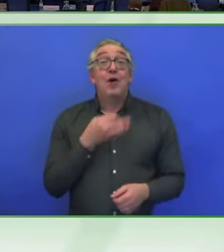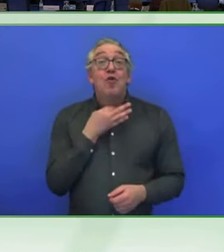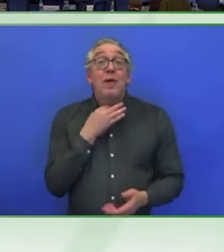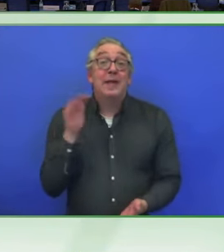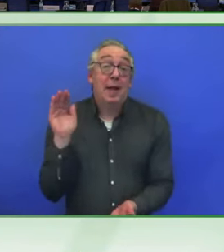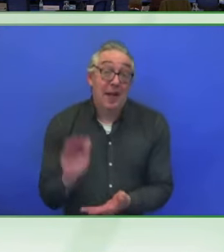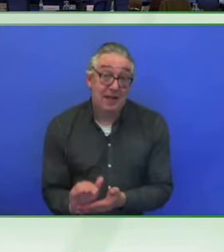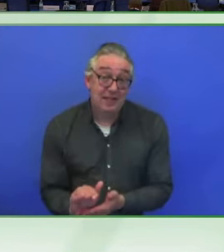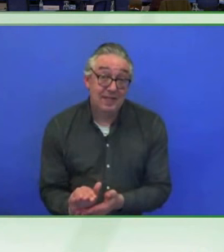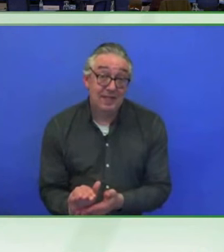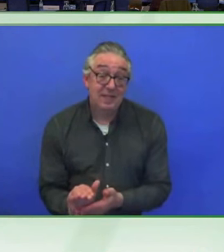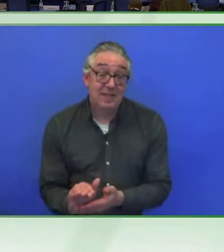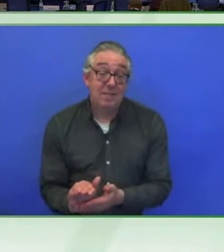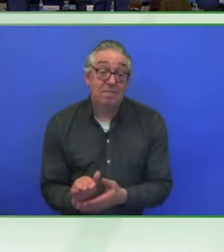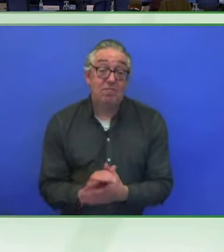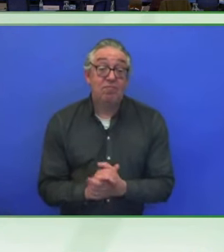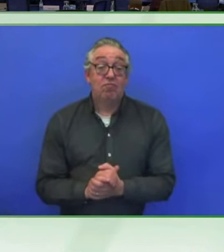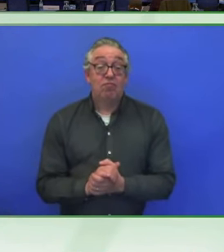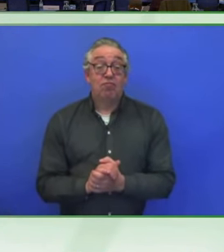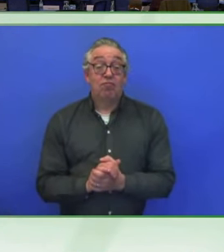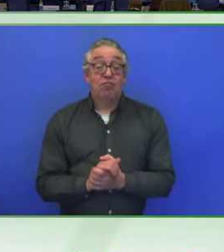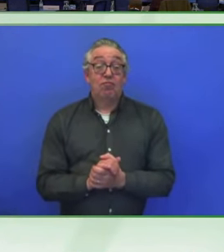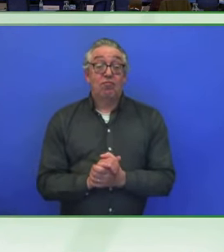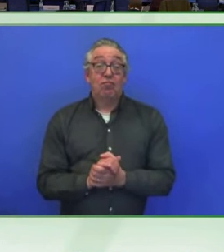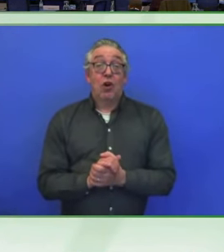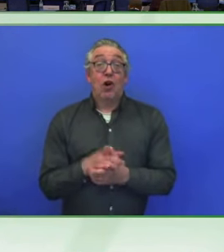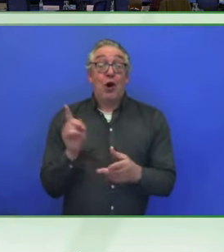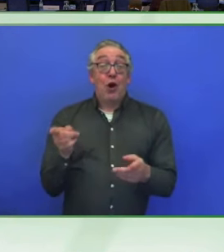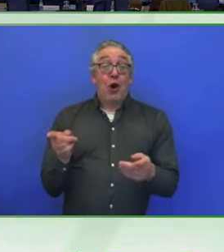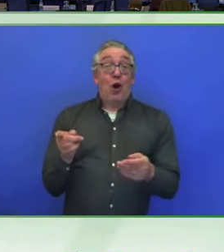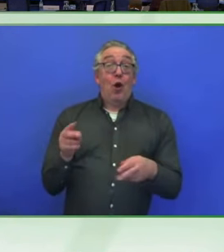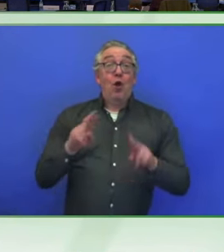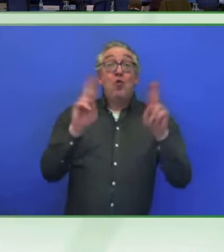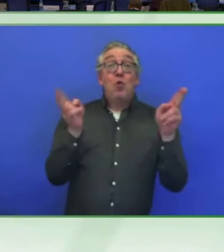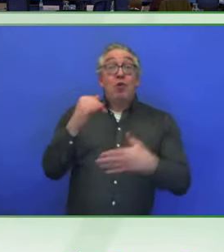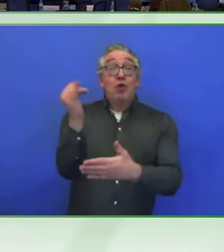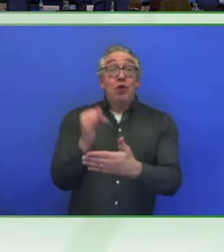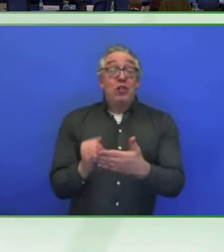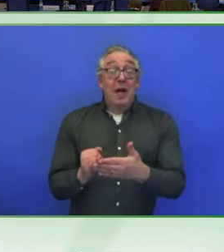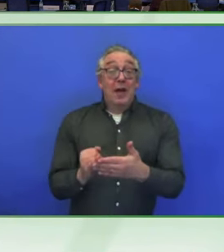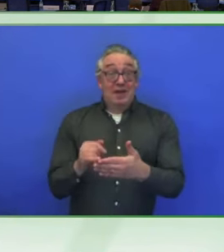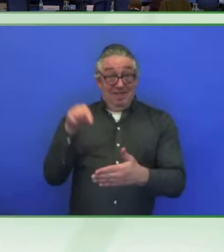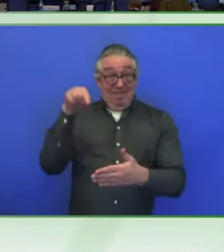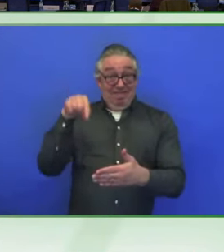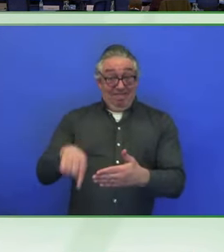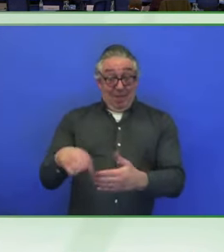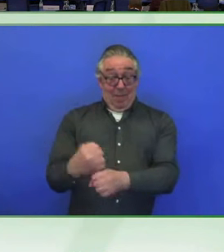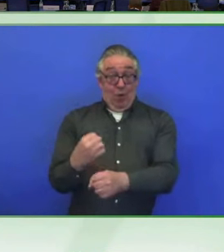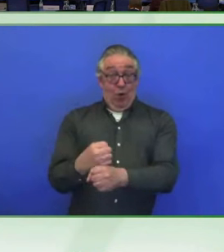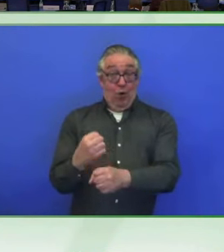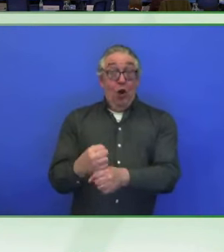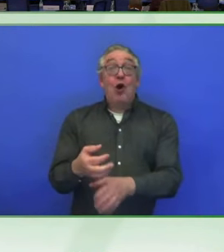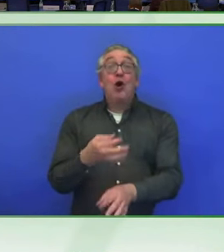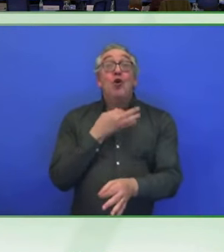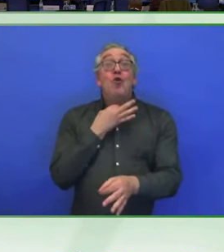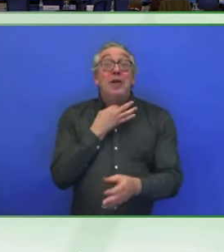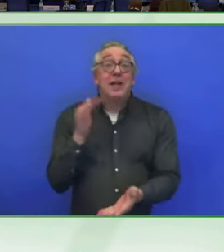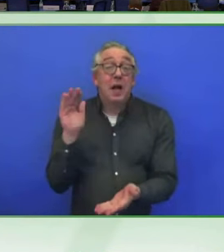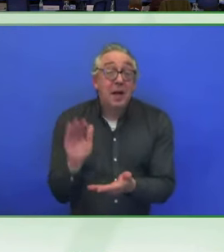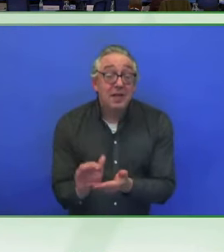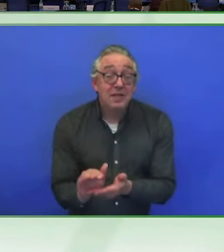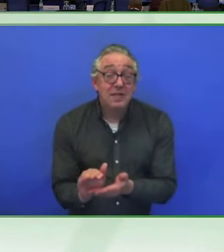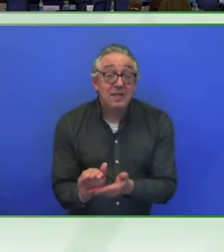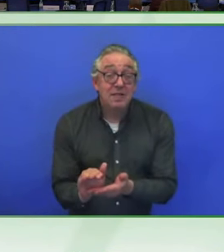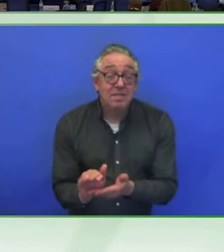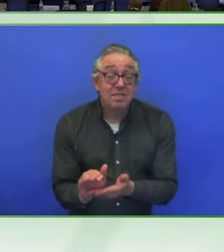results of having a universal design in place might be contributing to an idea